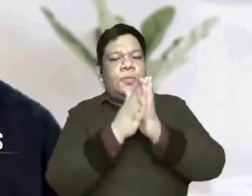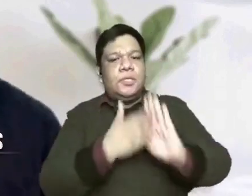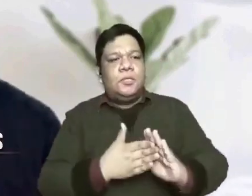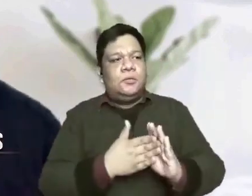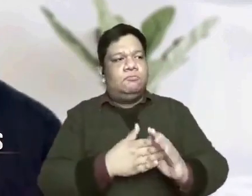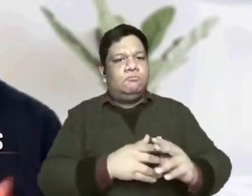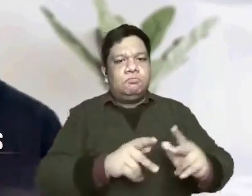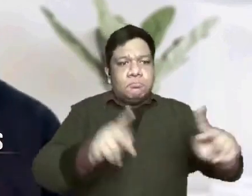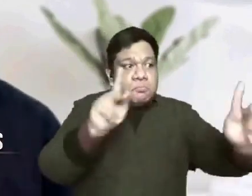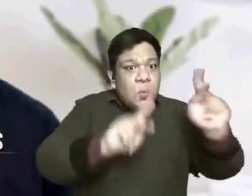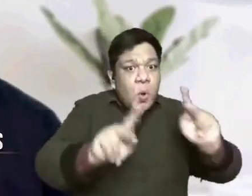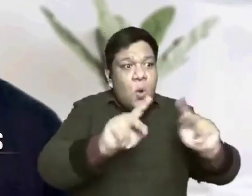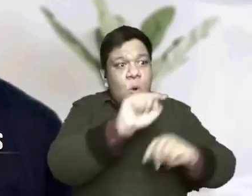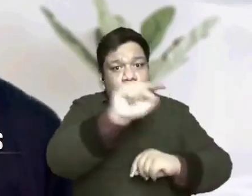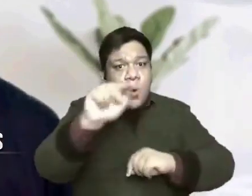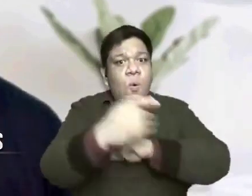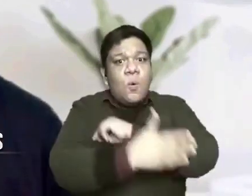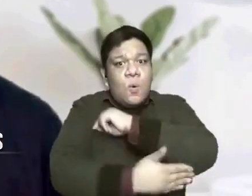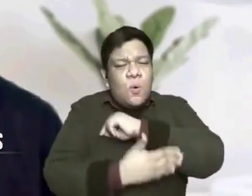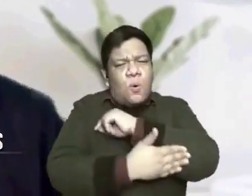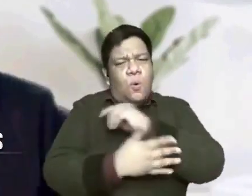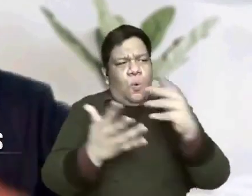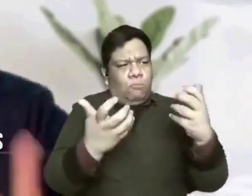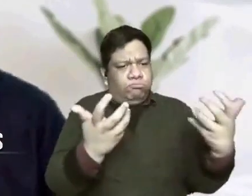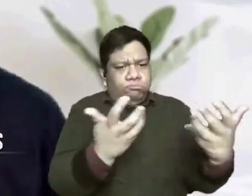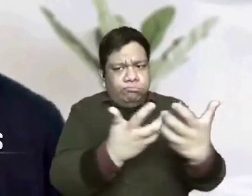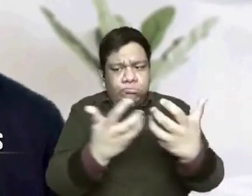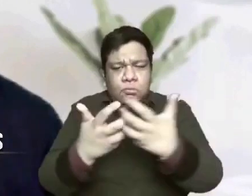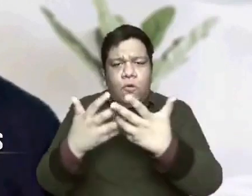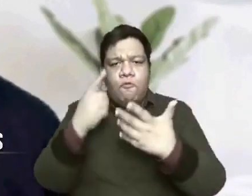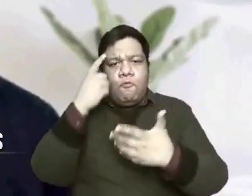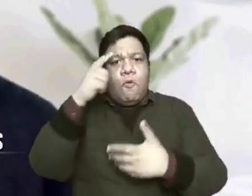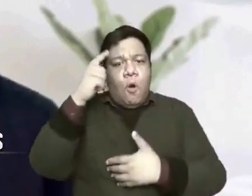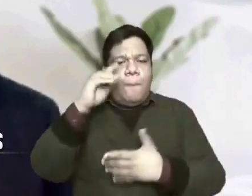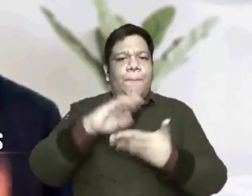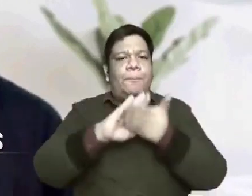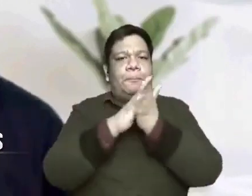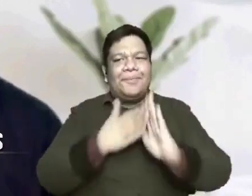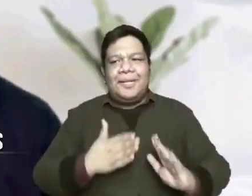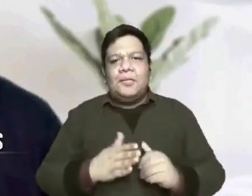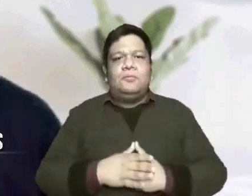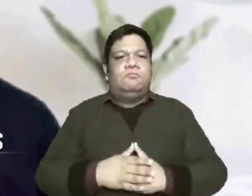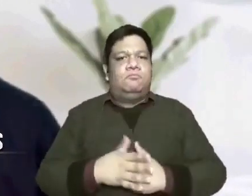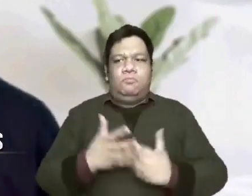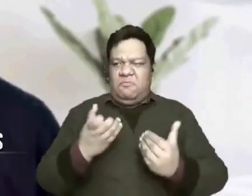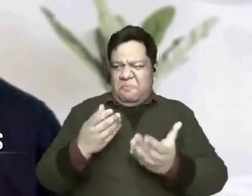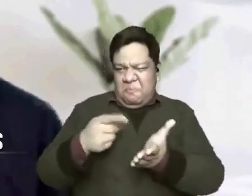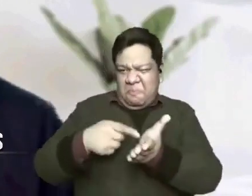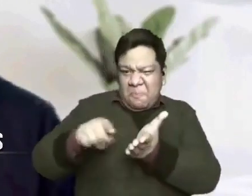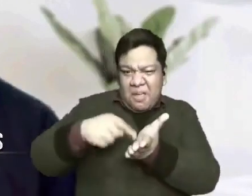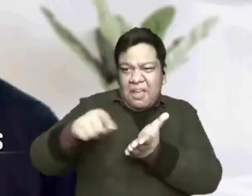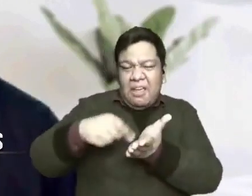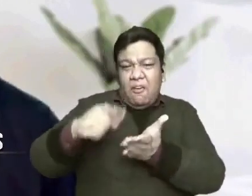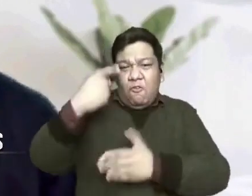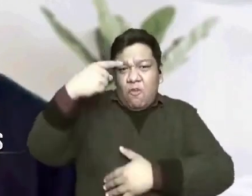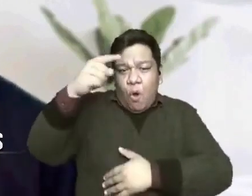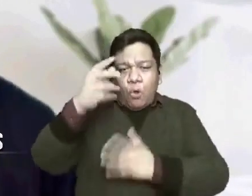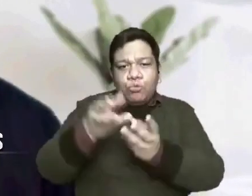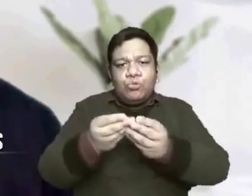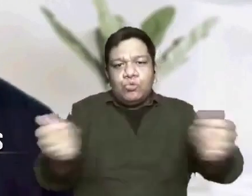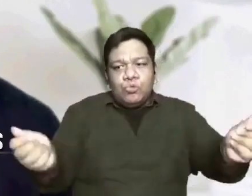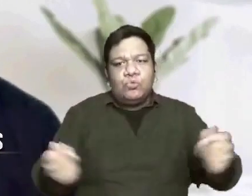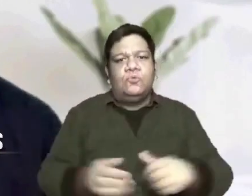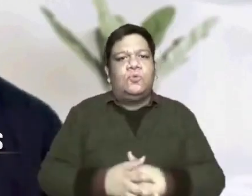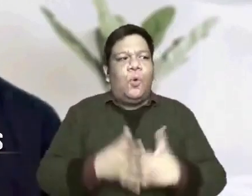Nations unite for this purpose. They are addressing crimes, spending billions of money in search for